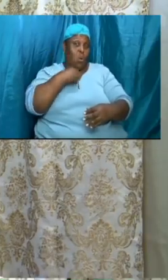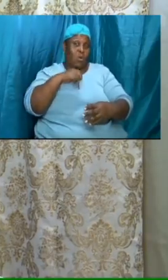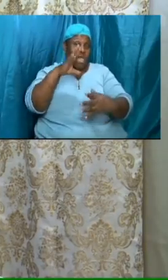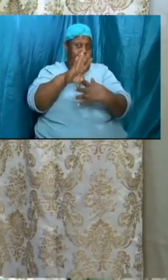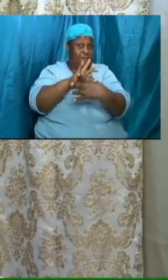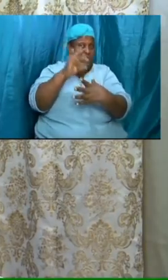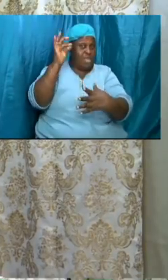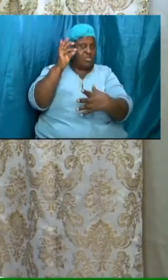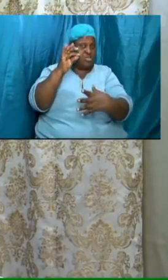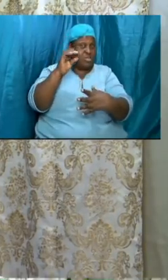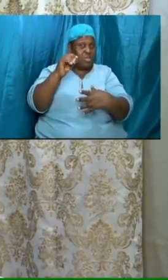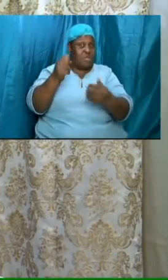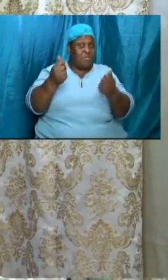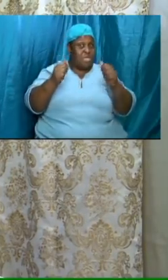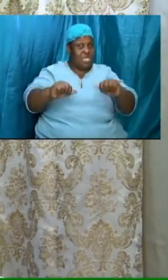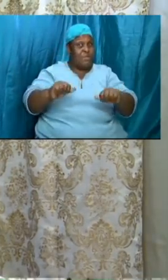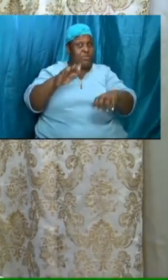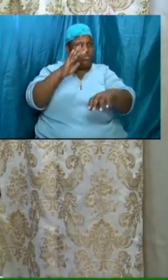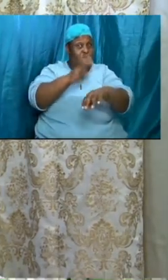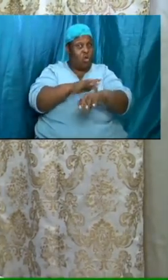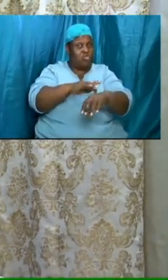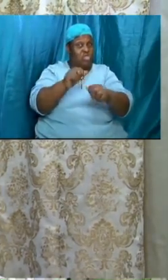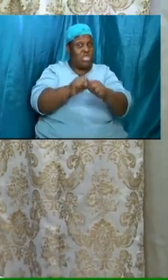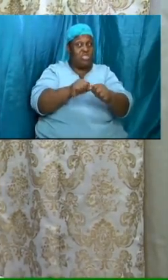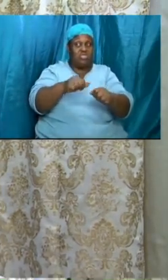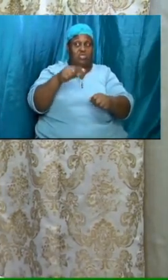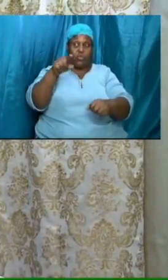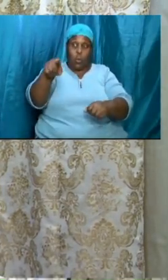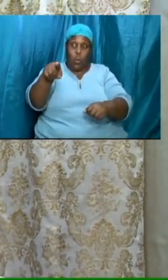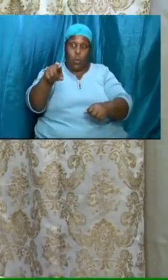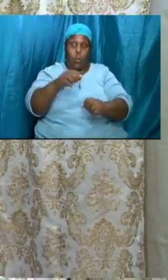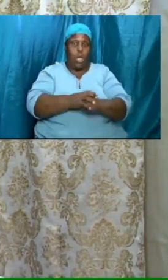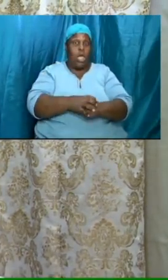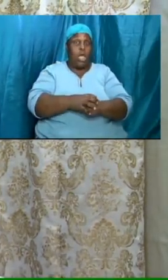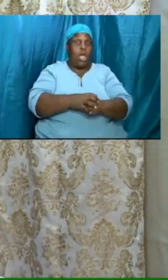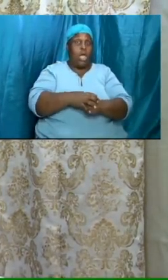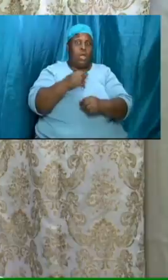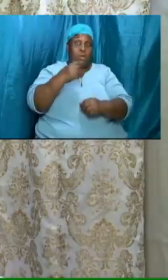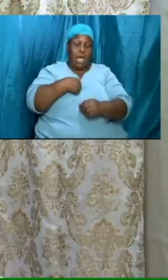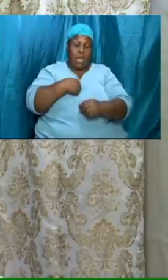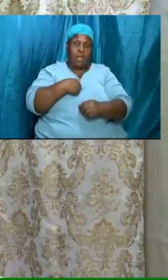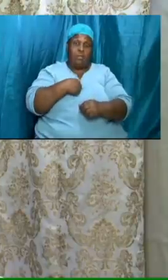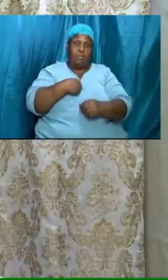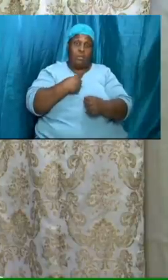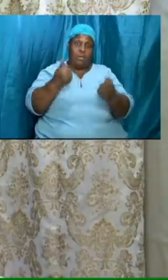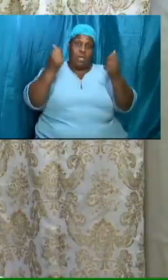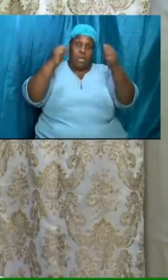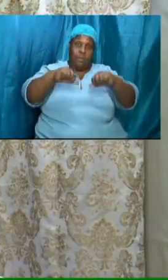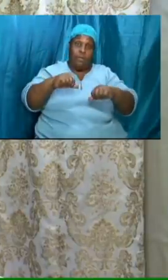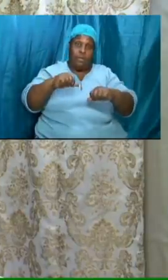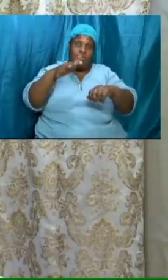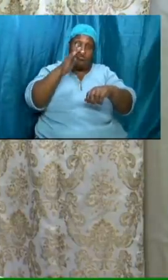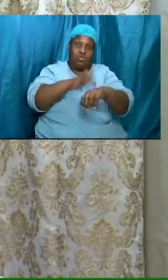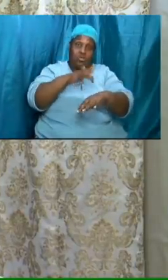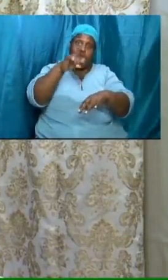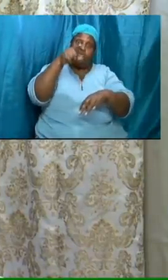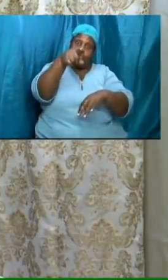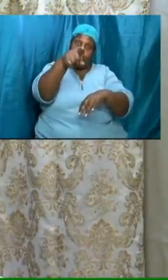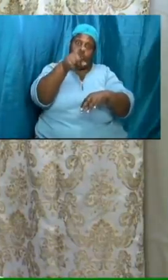able to see each other we will be able to recognize each other this is bible